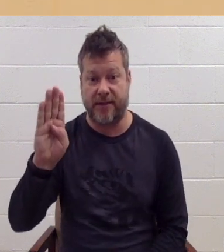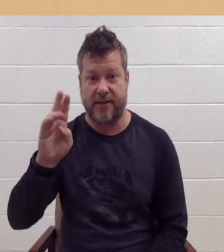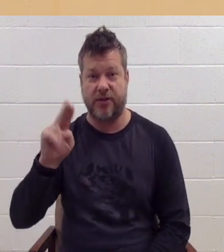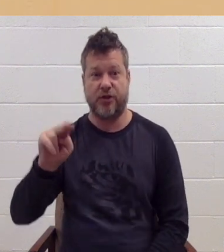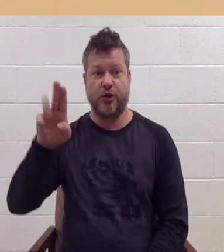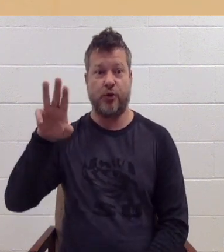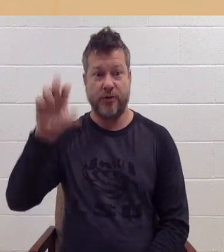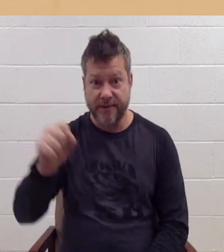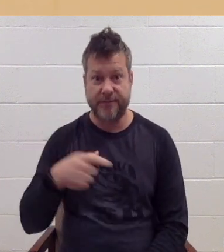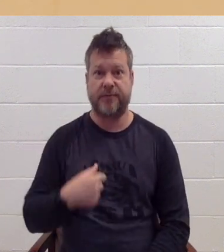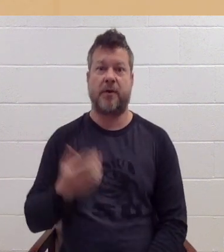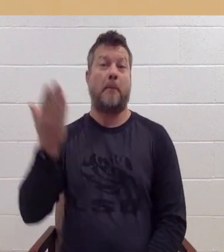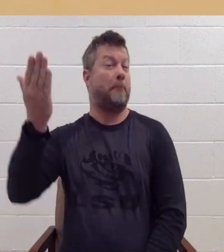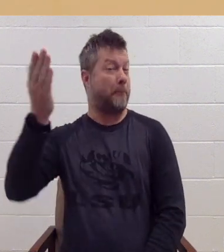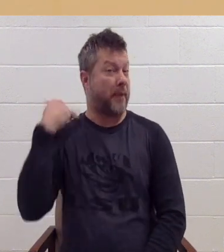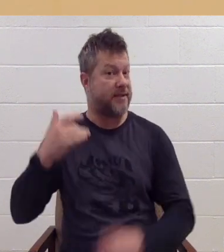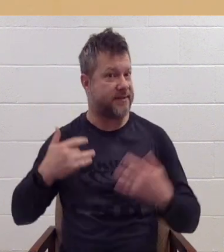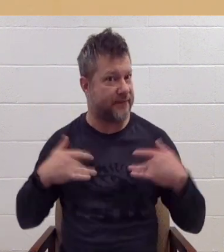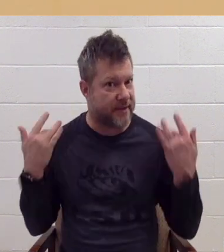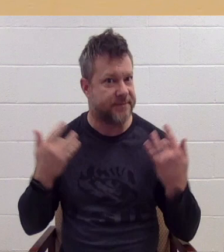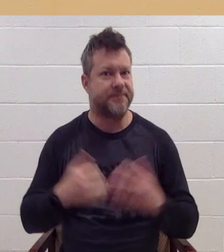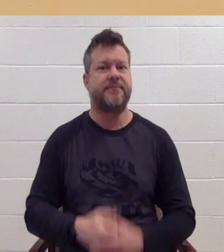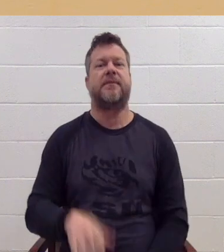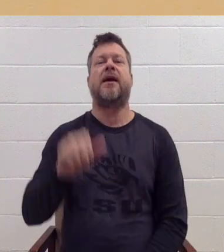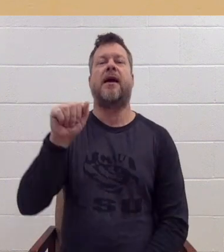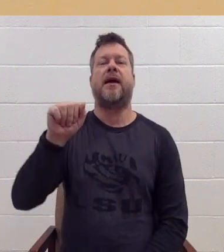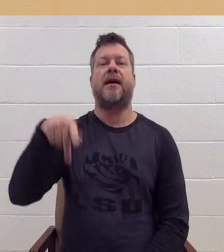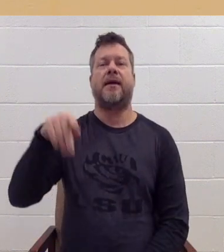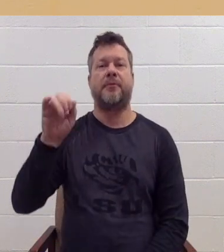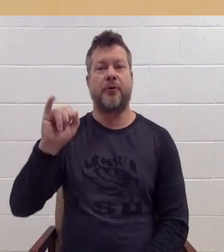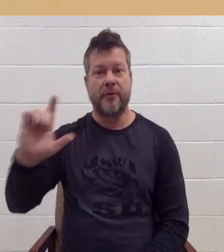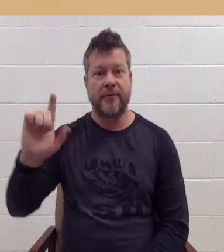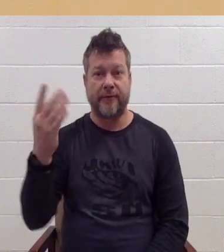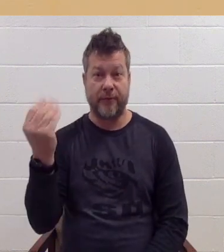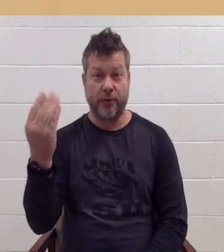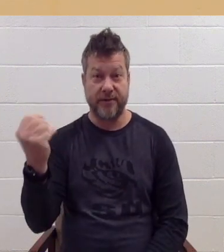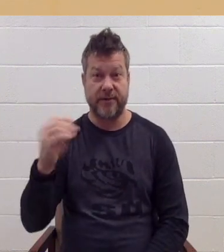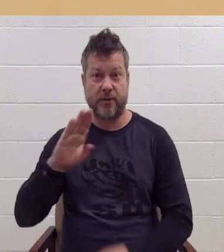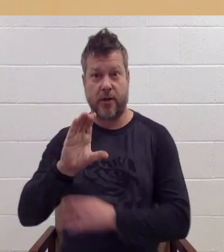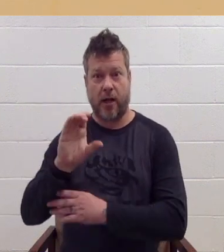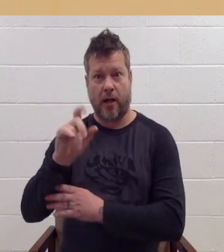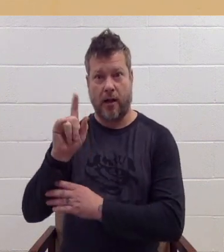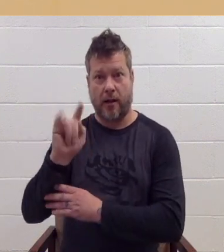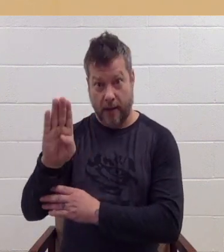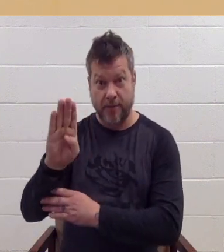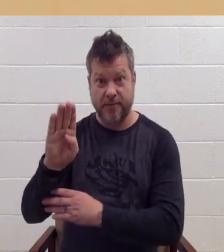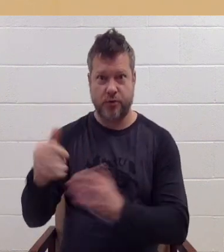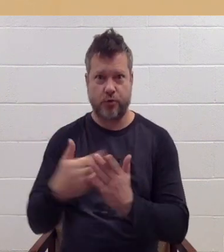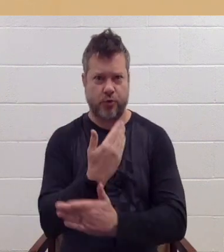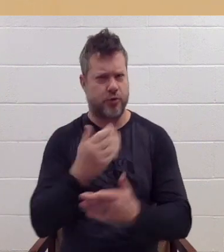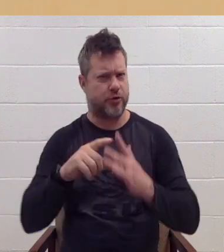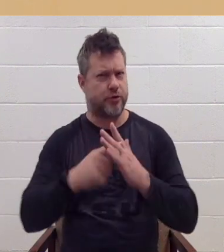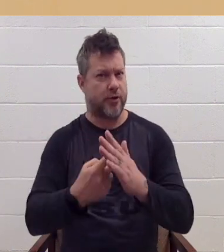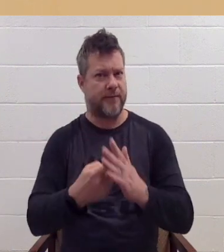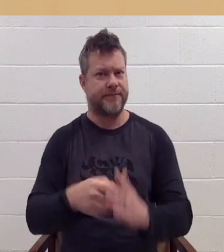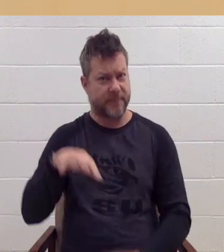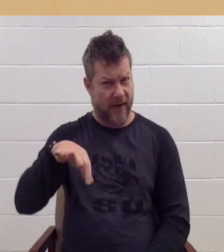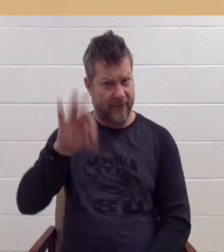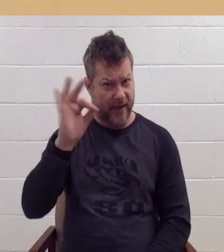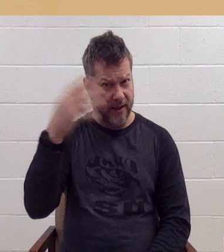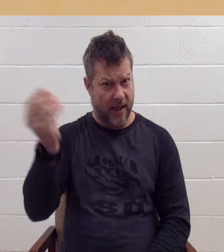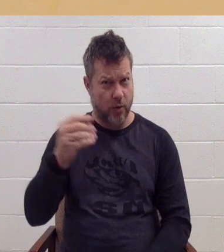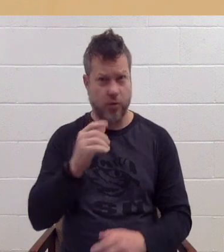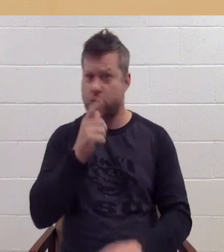past events. On April 14th, new clubs started. Make sure you find out who your clubs are with.